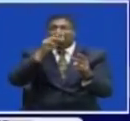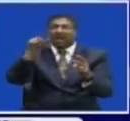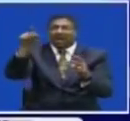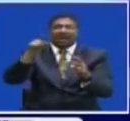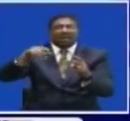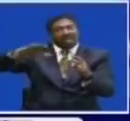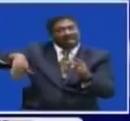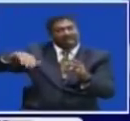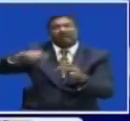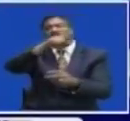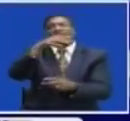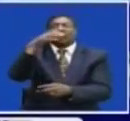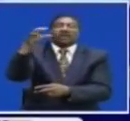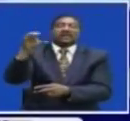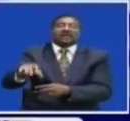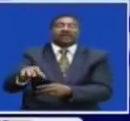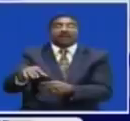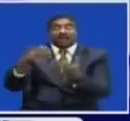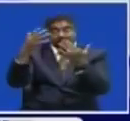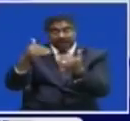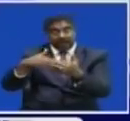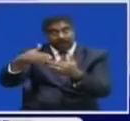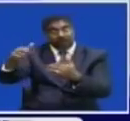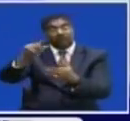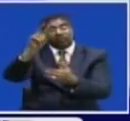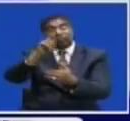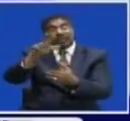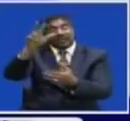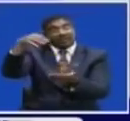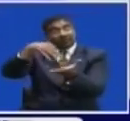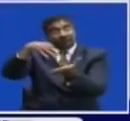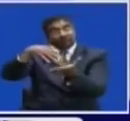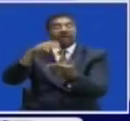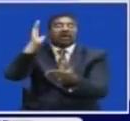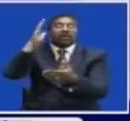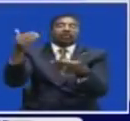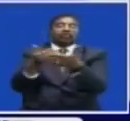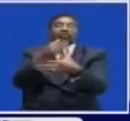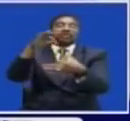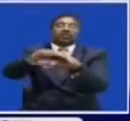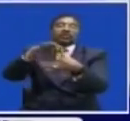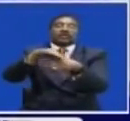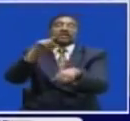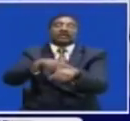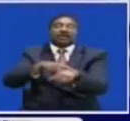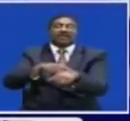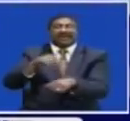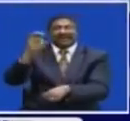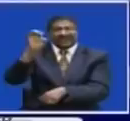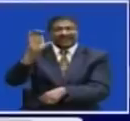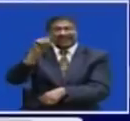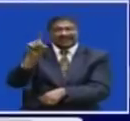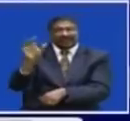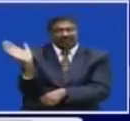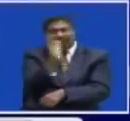The presidential And parliamentary Pause will now Be held On 23rd February Election officials Cited Logistical